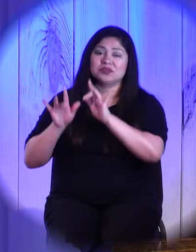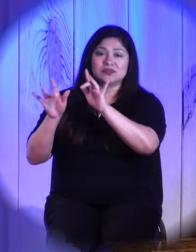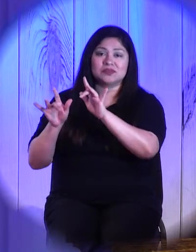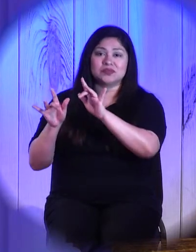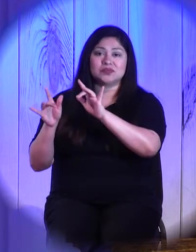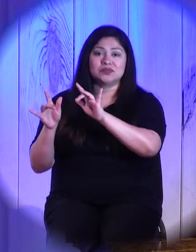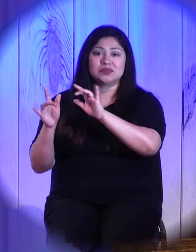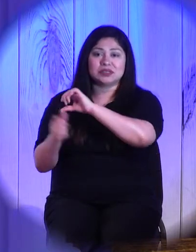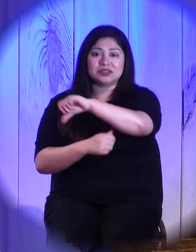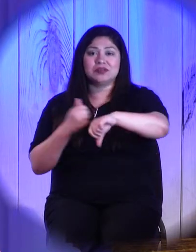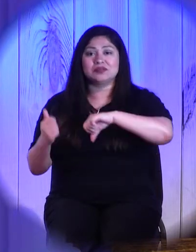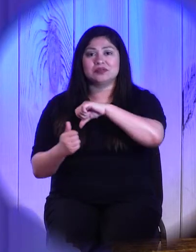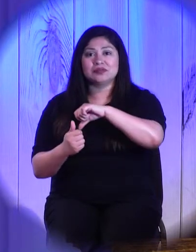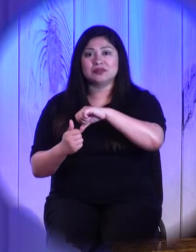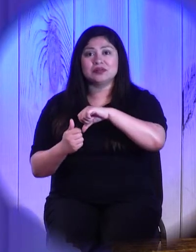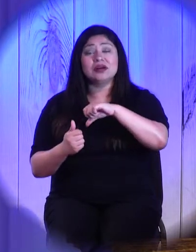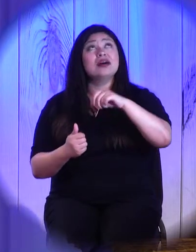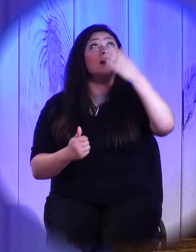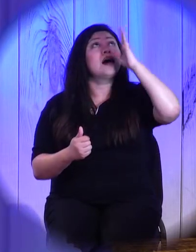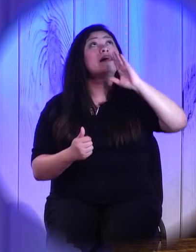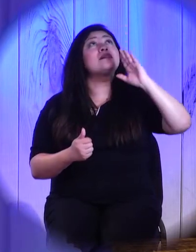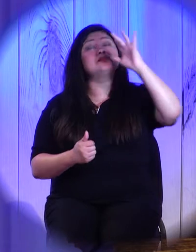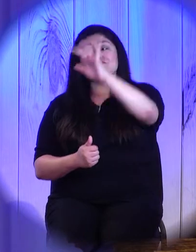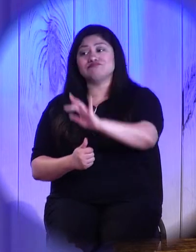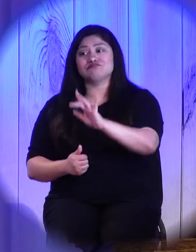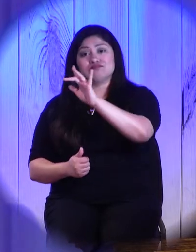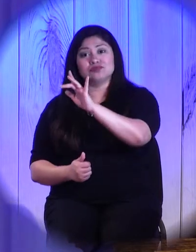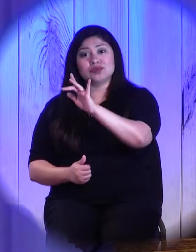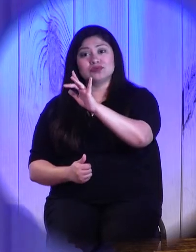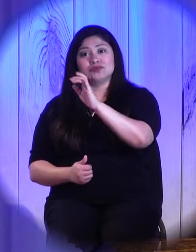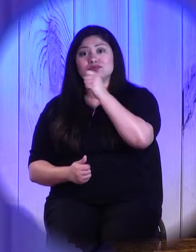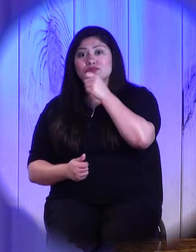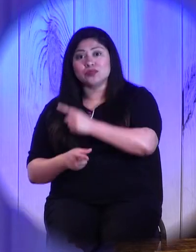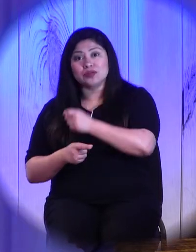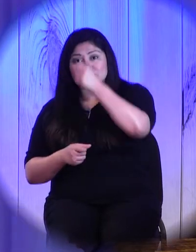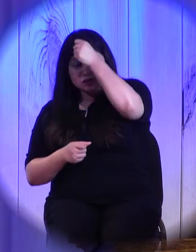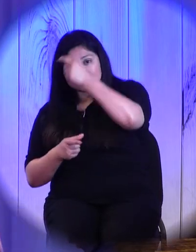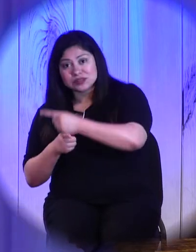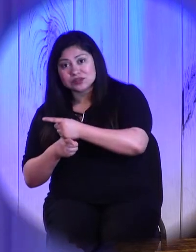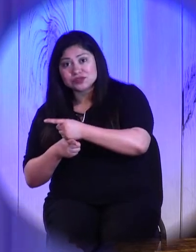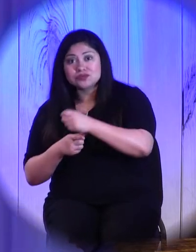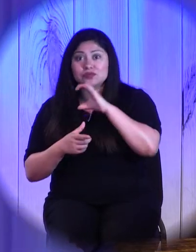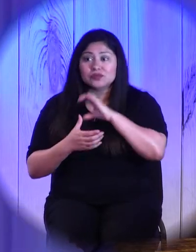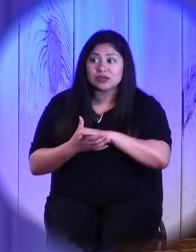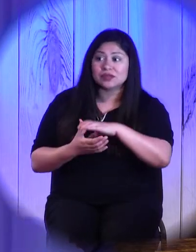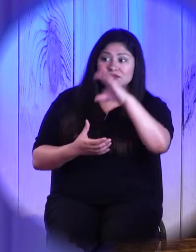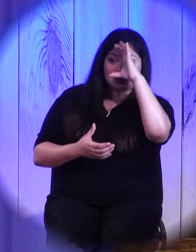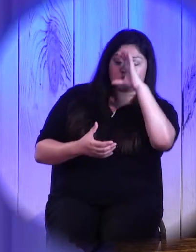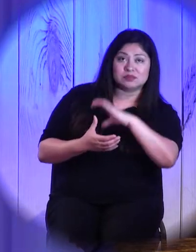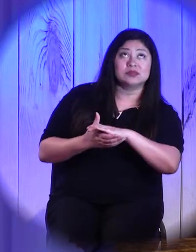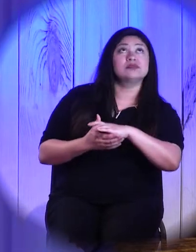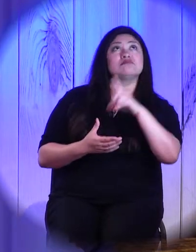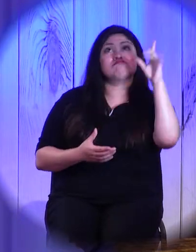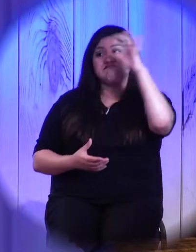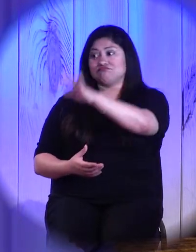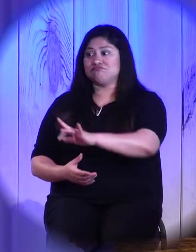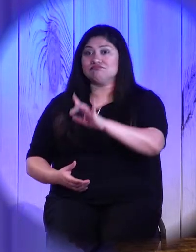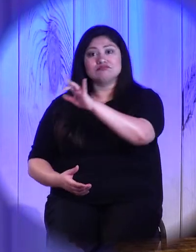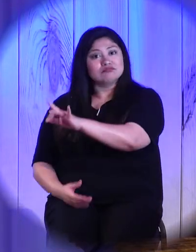toward your sibling. God is merciful toward your spouse. God is merciful toward your neighbor. And you don't ever find yourself in a